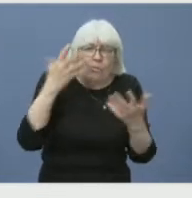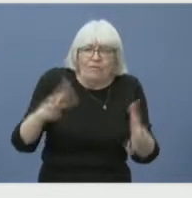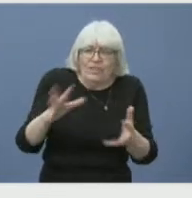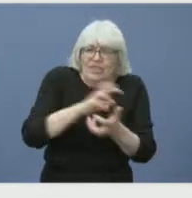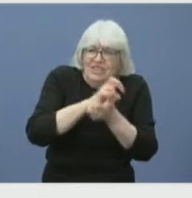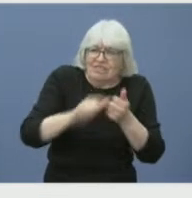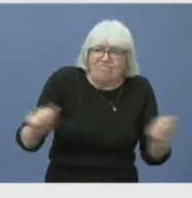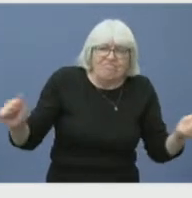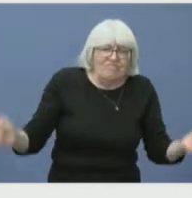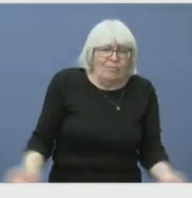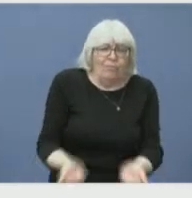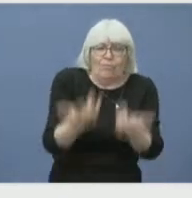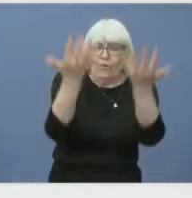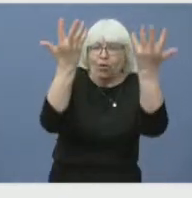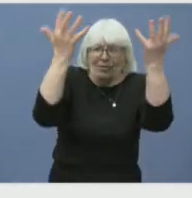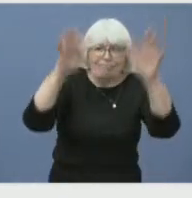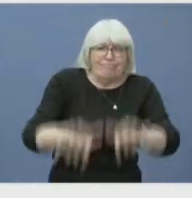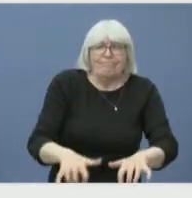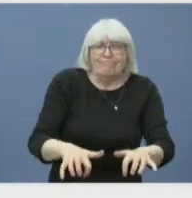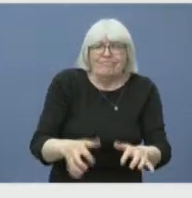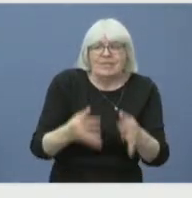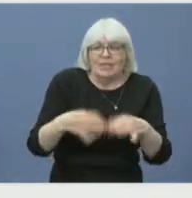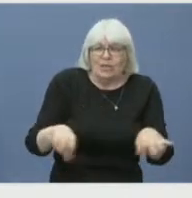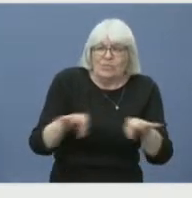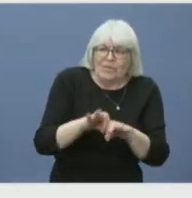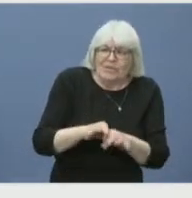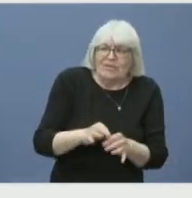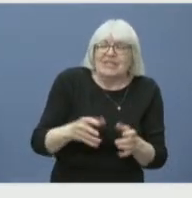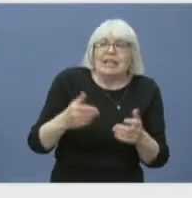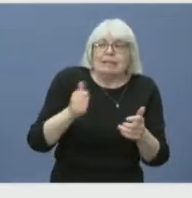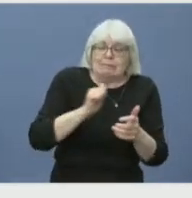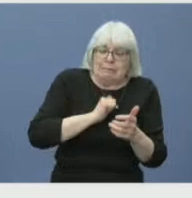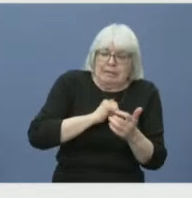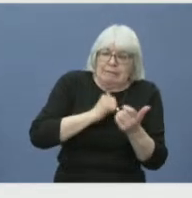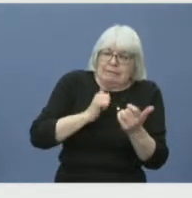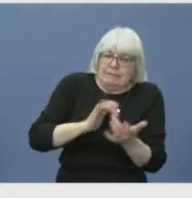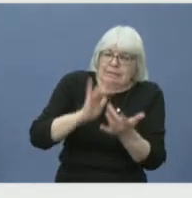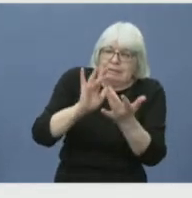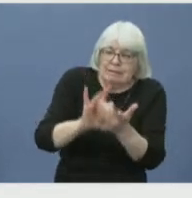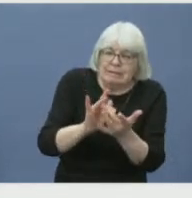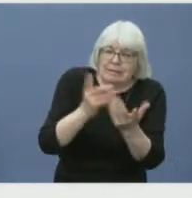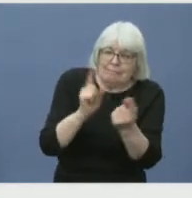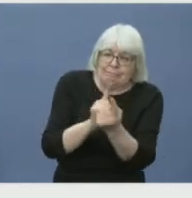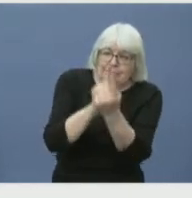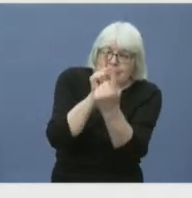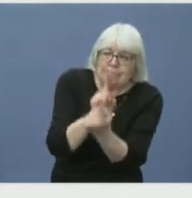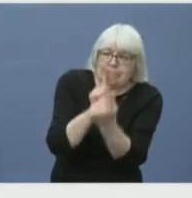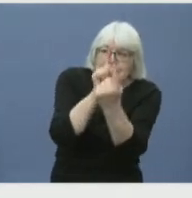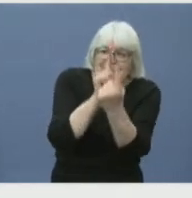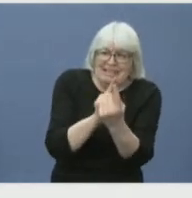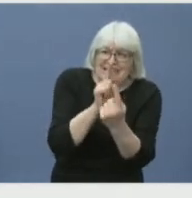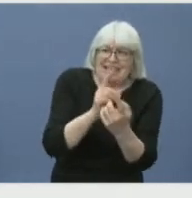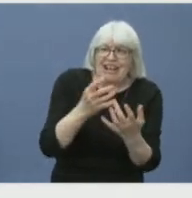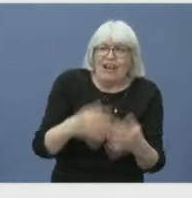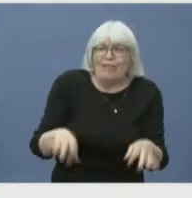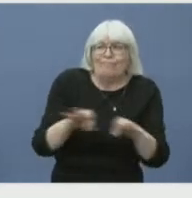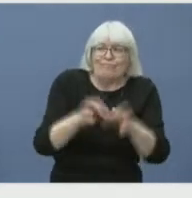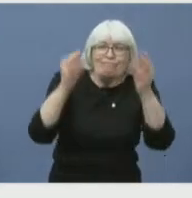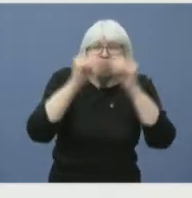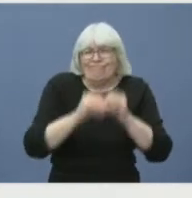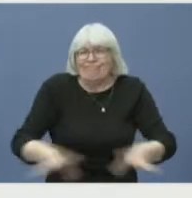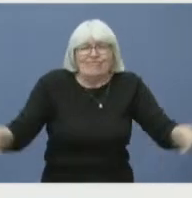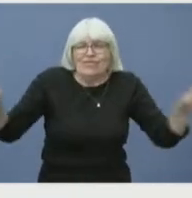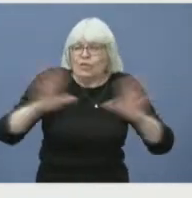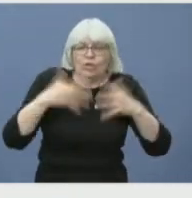it is paramount that we speak with property owners one-to-one rather than through mass distribution of notification.